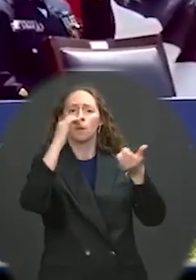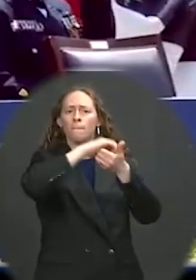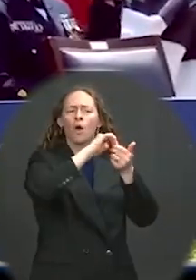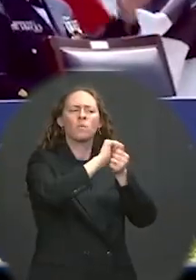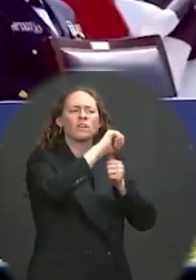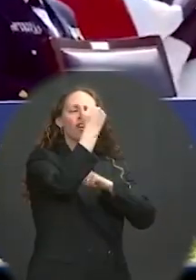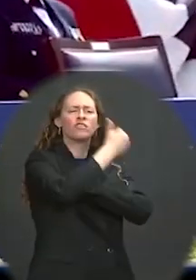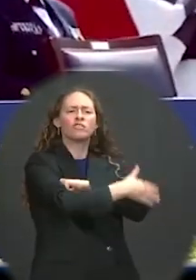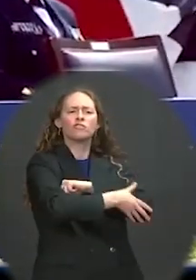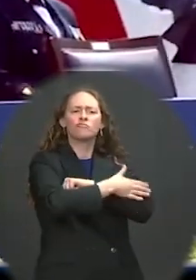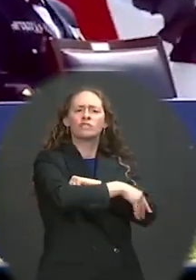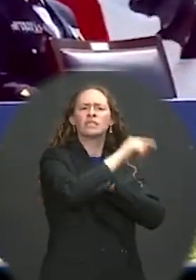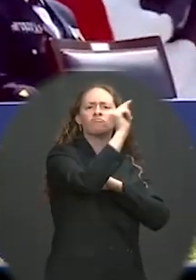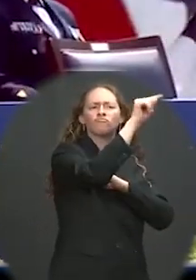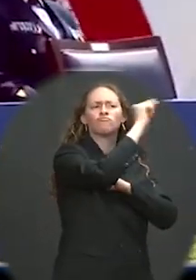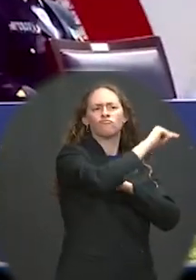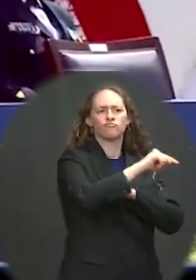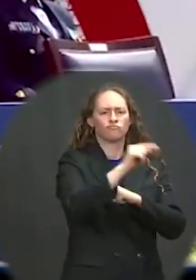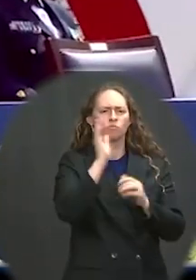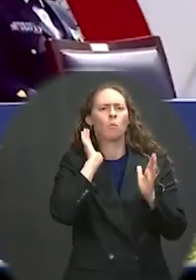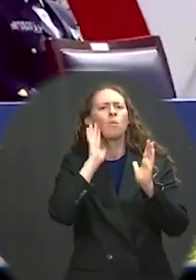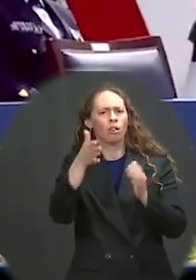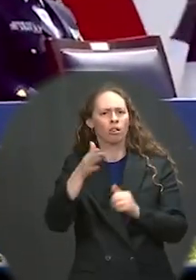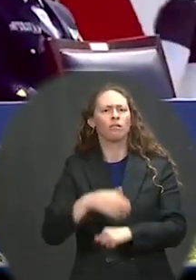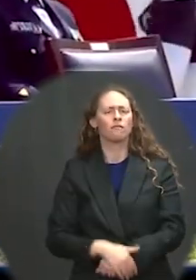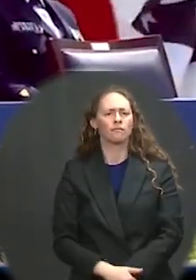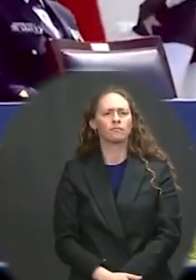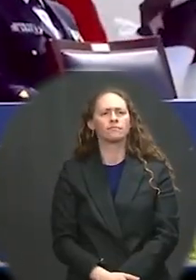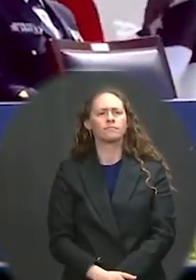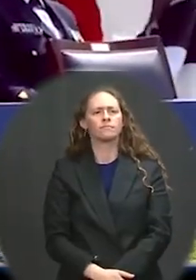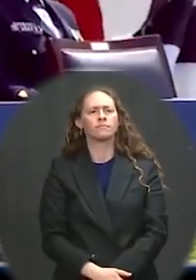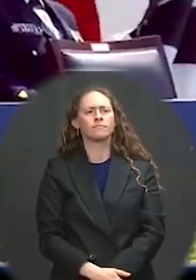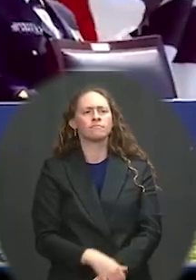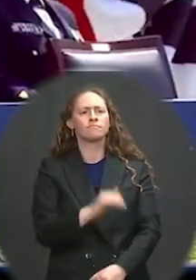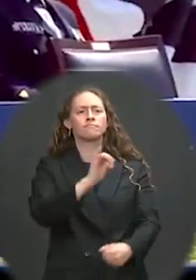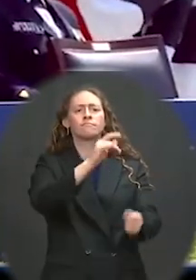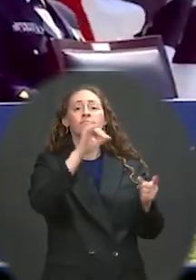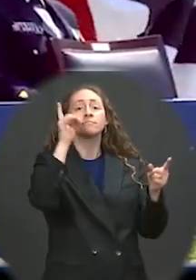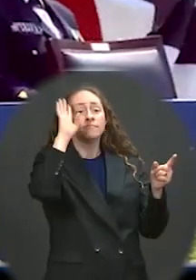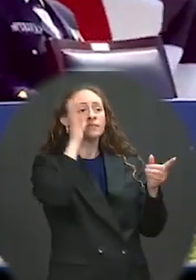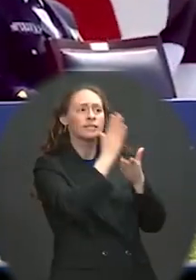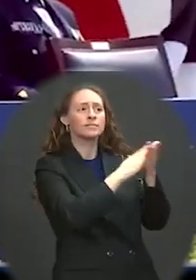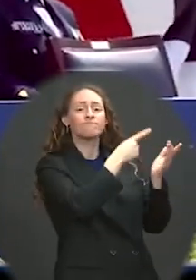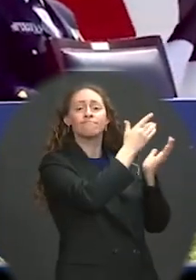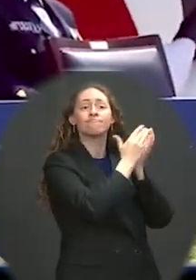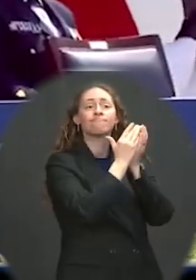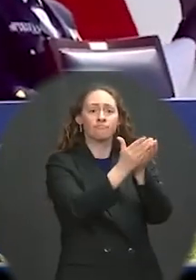unregulated fishing are essential to building the muscle of cooperation.